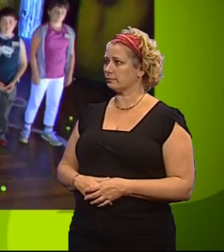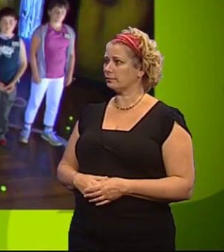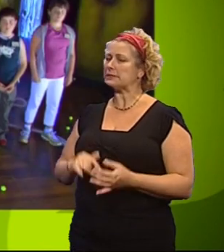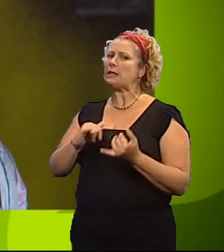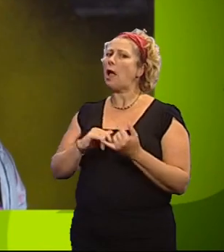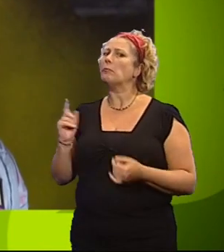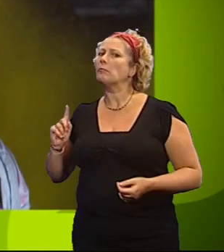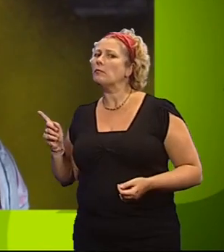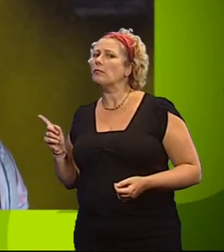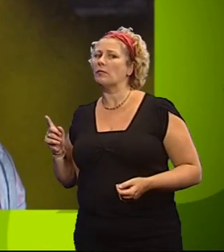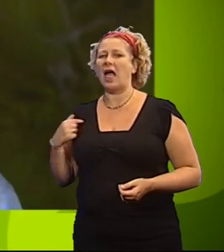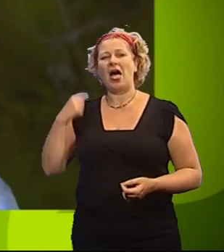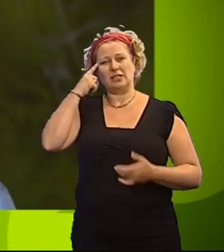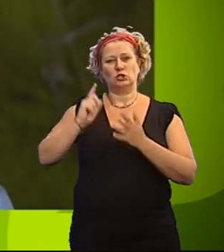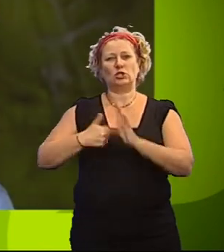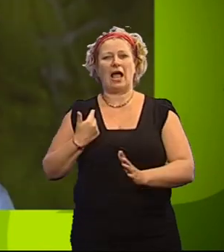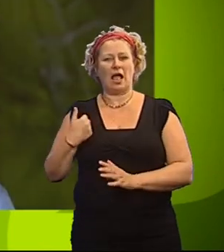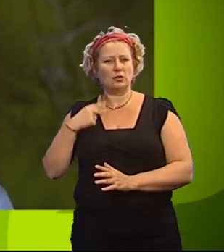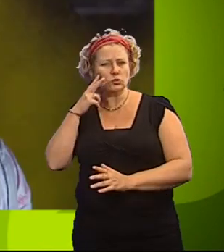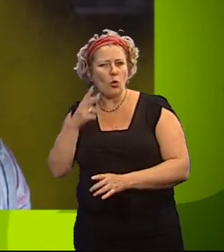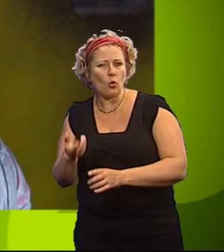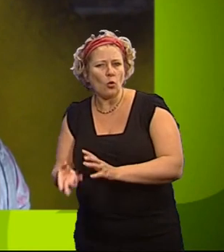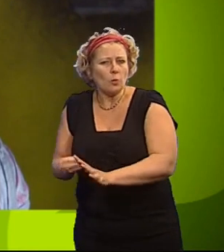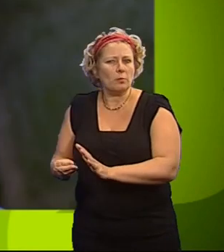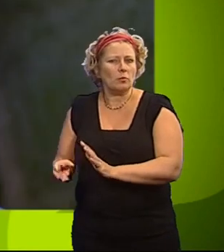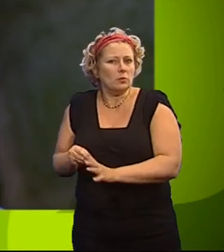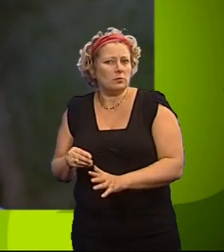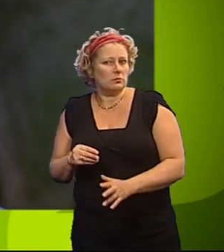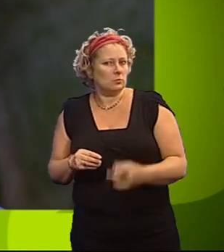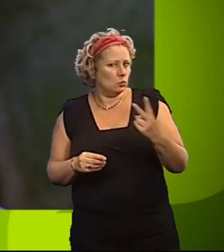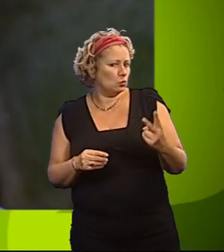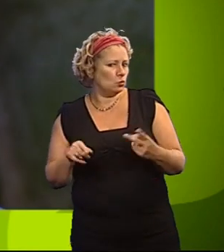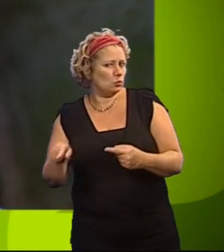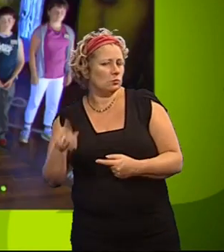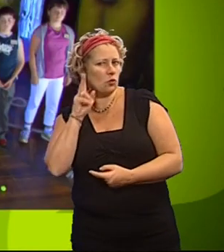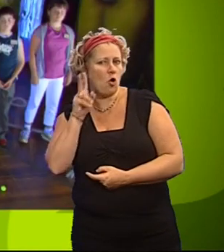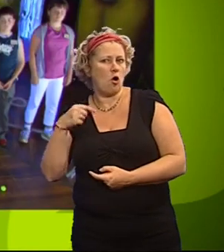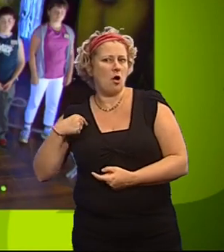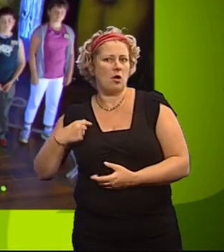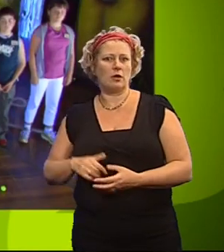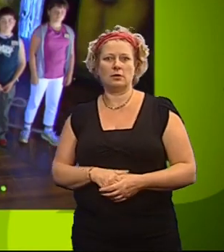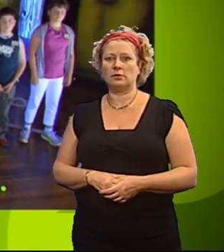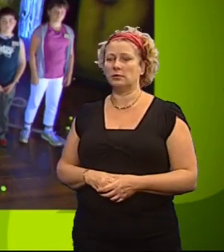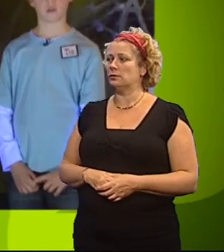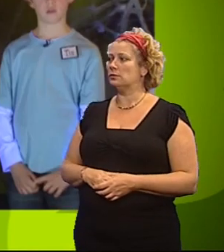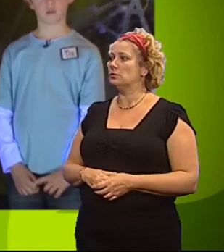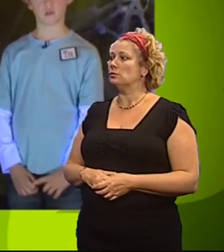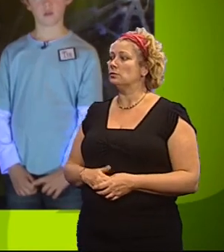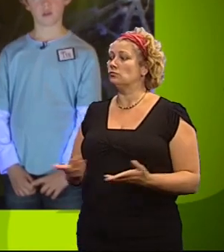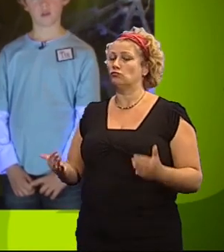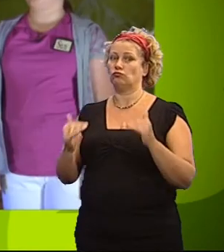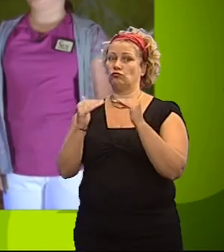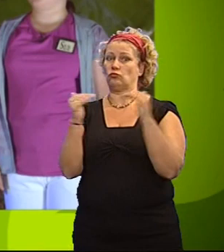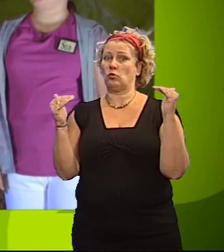Sam. I think it was Jack because I saw him sucking up some spiders and there's two spiders in his tube. The vote is a draw.